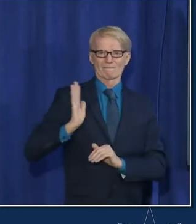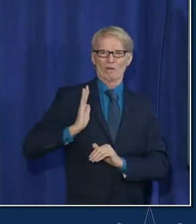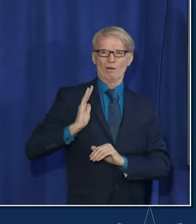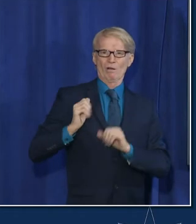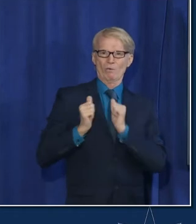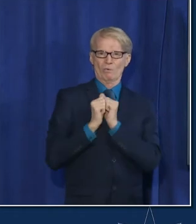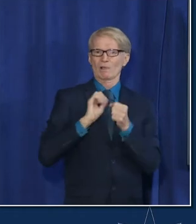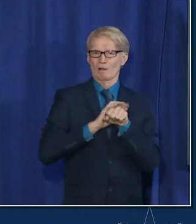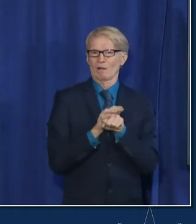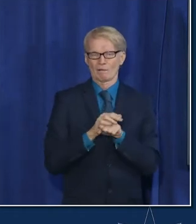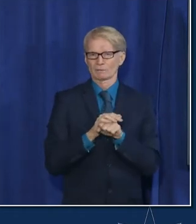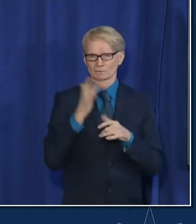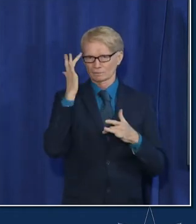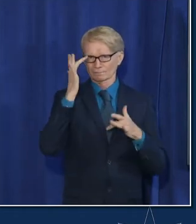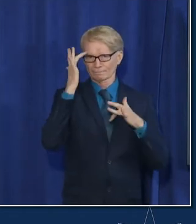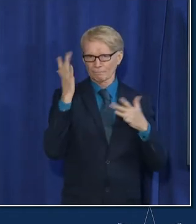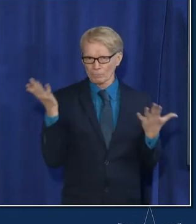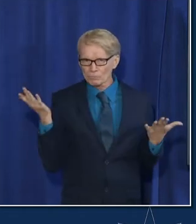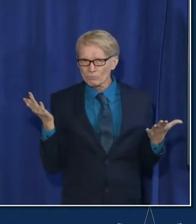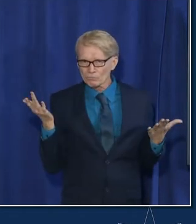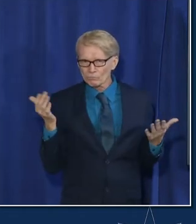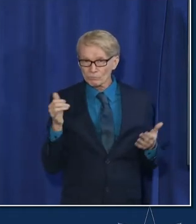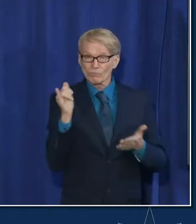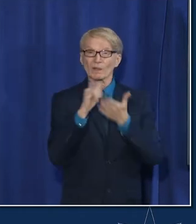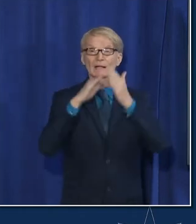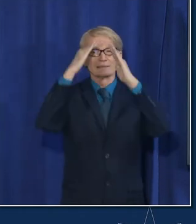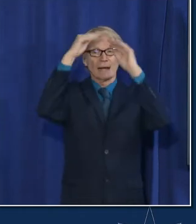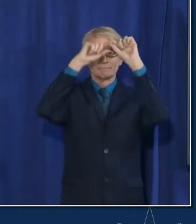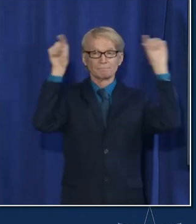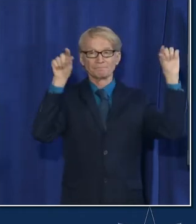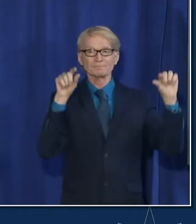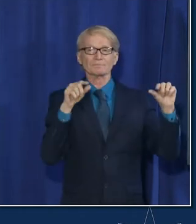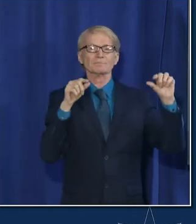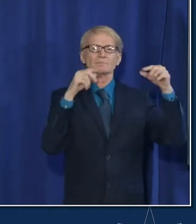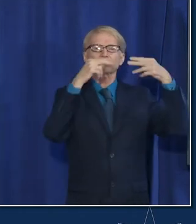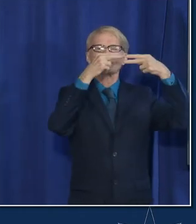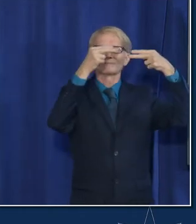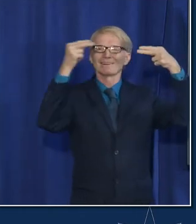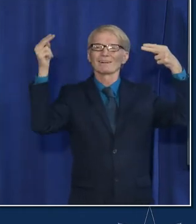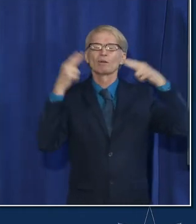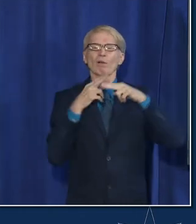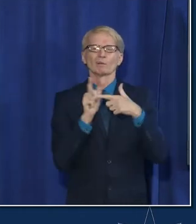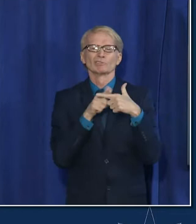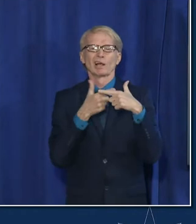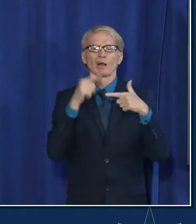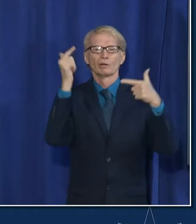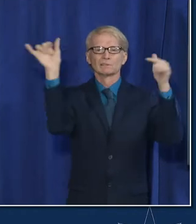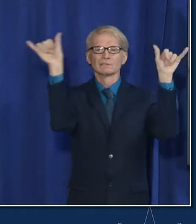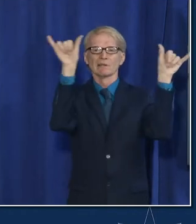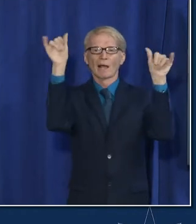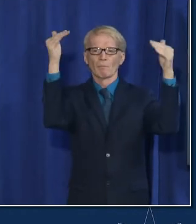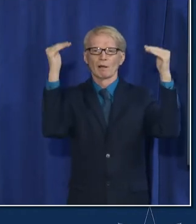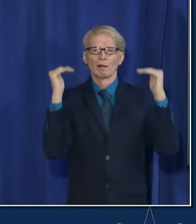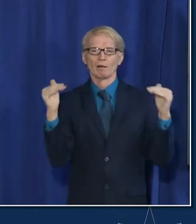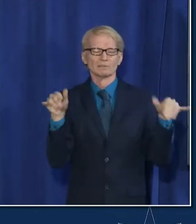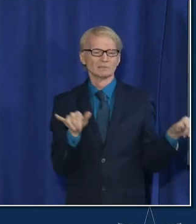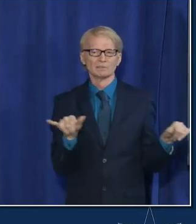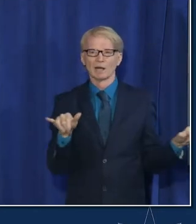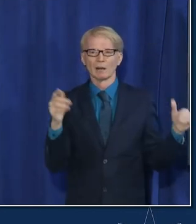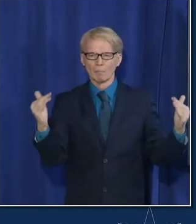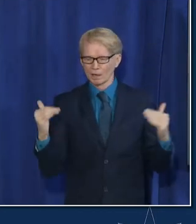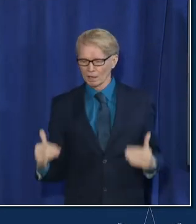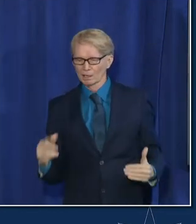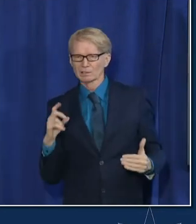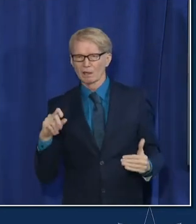to date those ones on the top they share with other variants so it's got some of the same mutations that delta